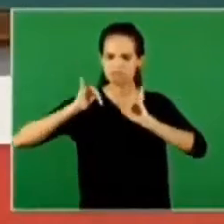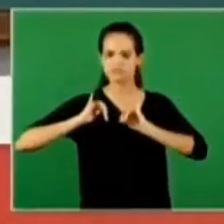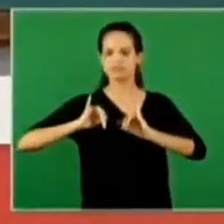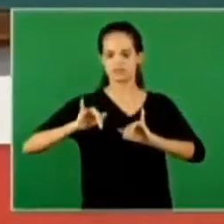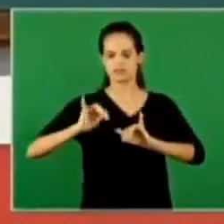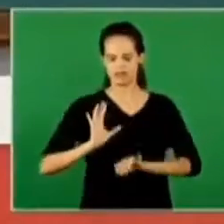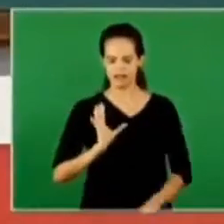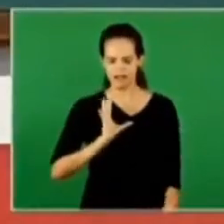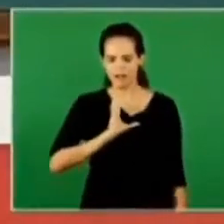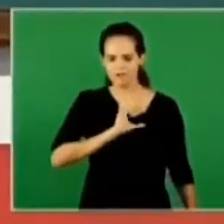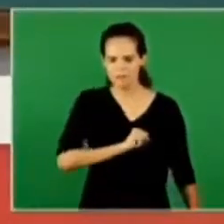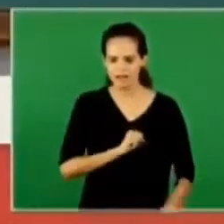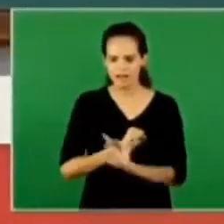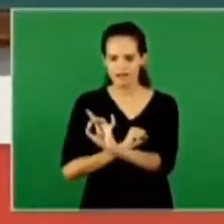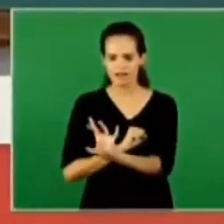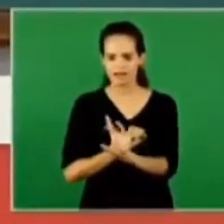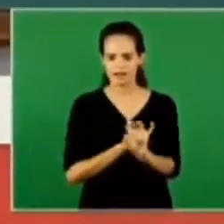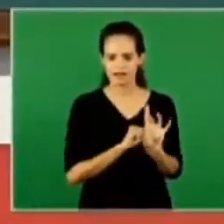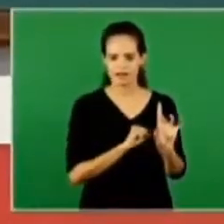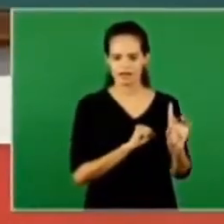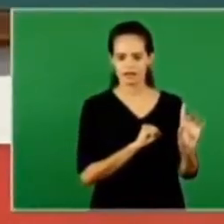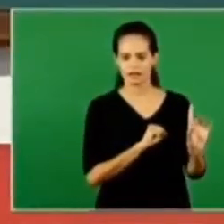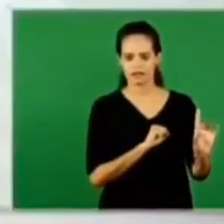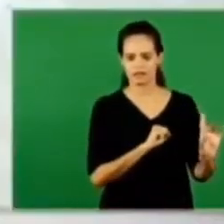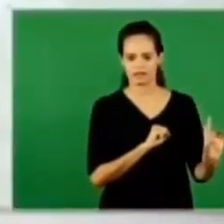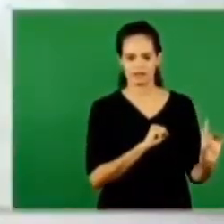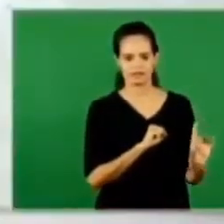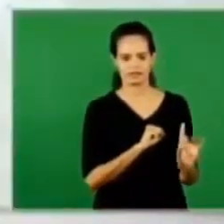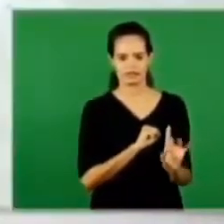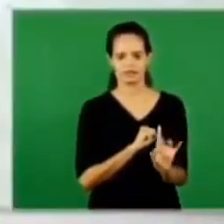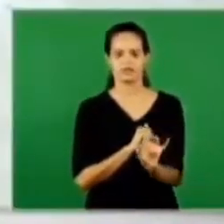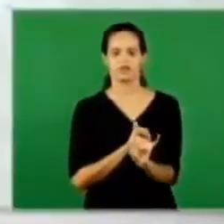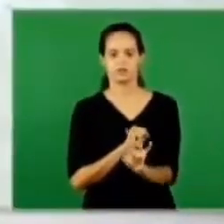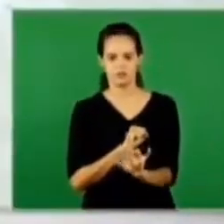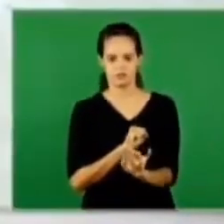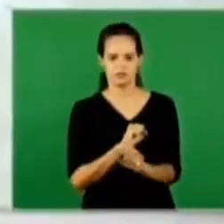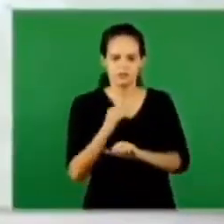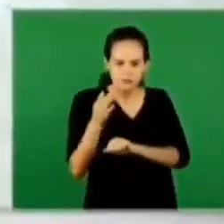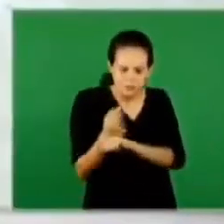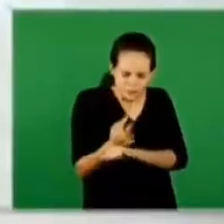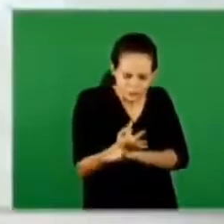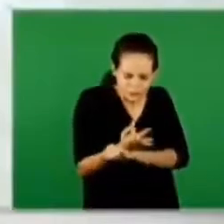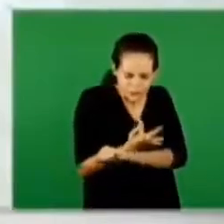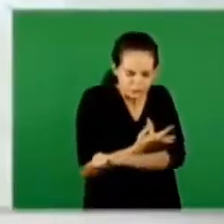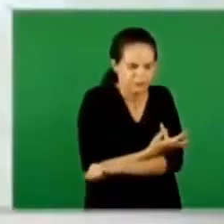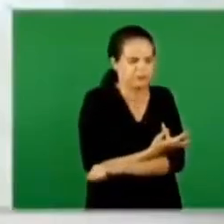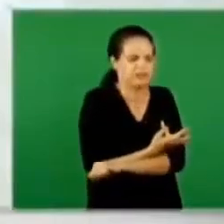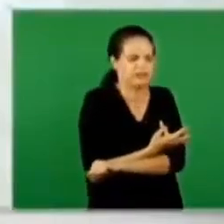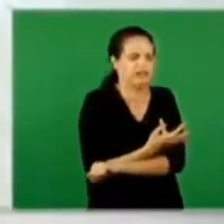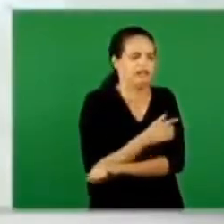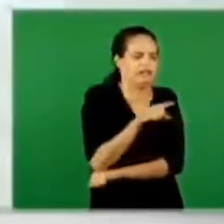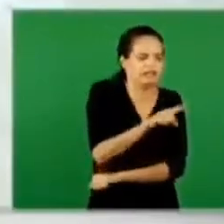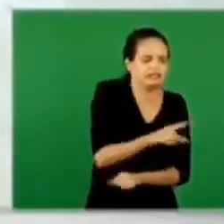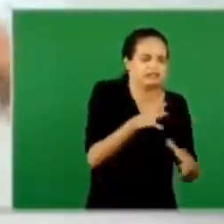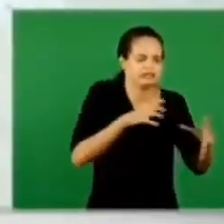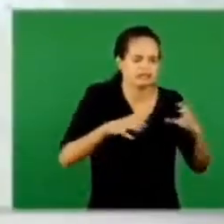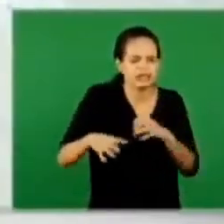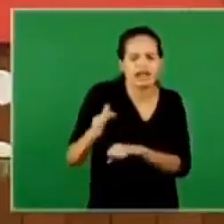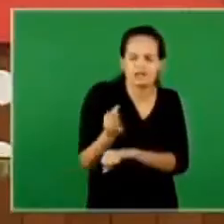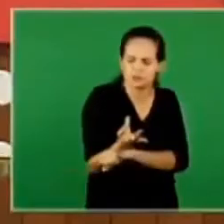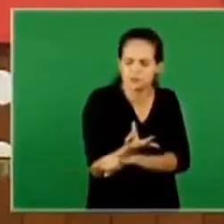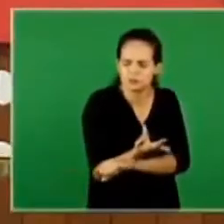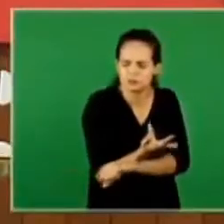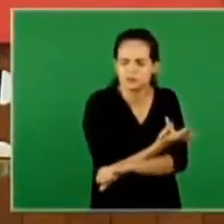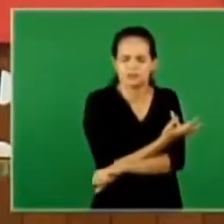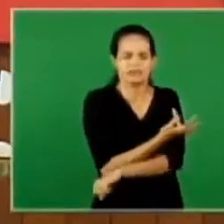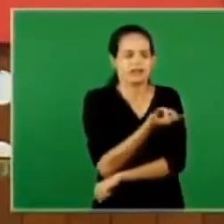is the fellowship so that we can love one another is the fellowship so that we can withstand the